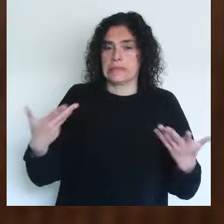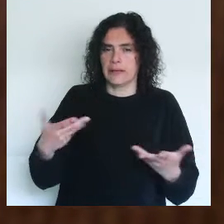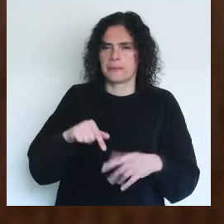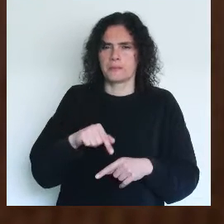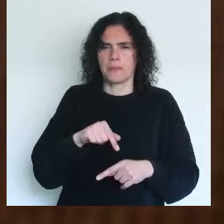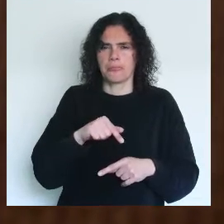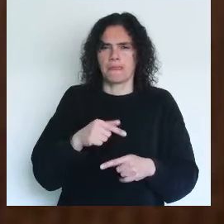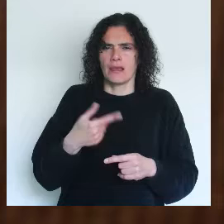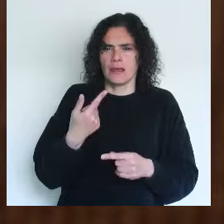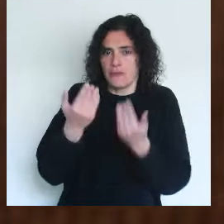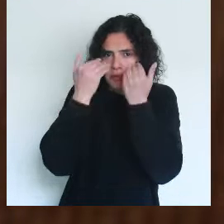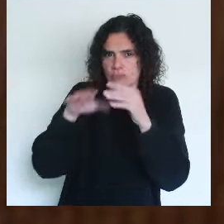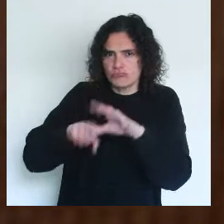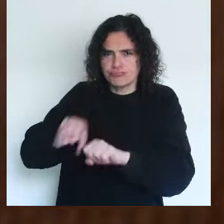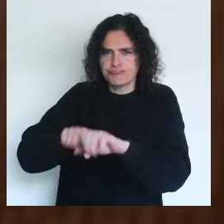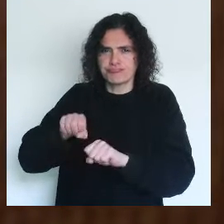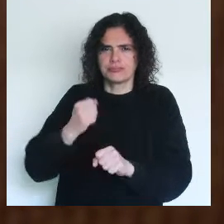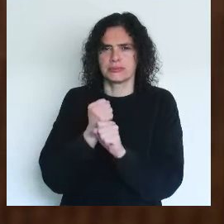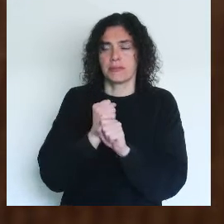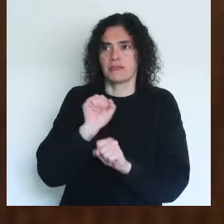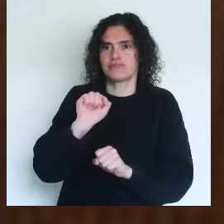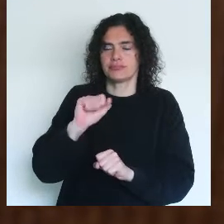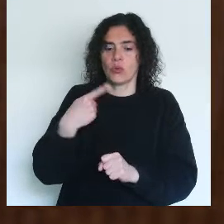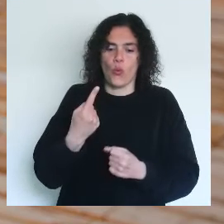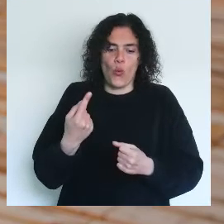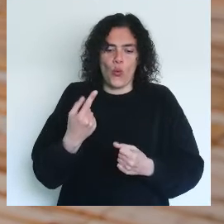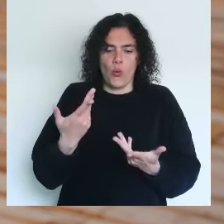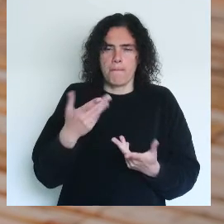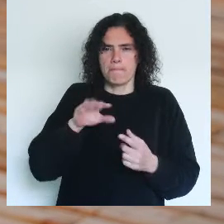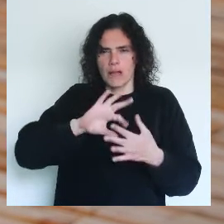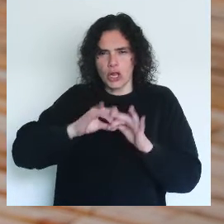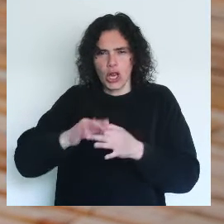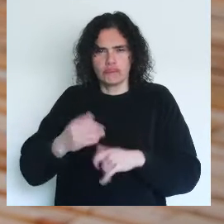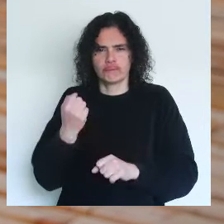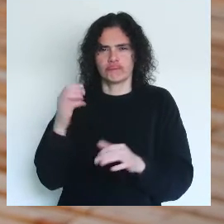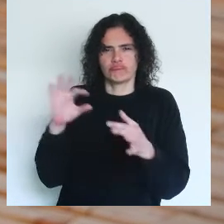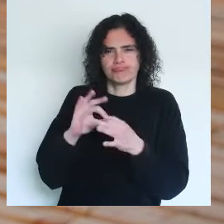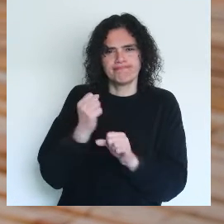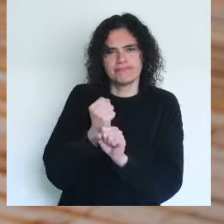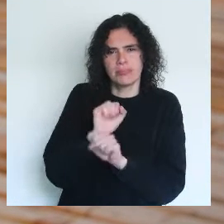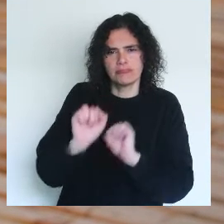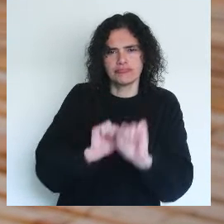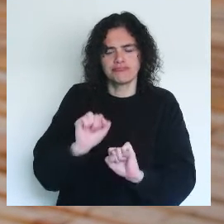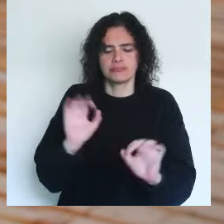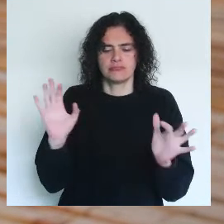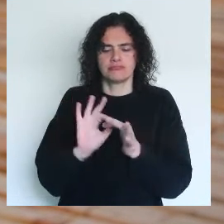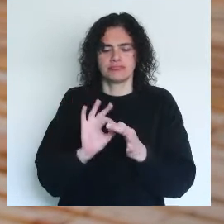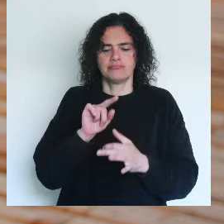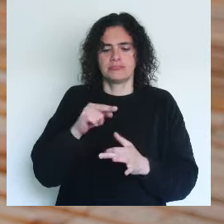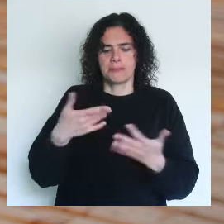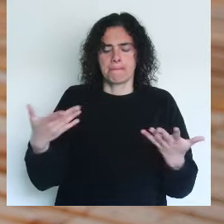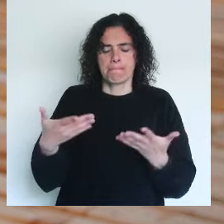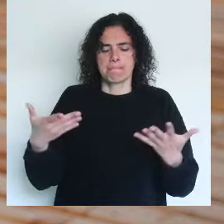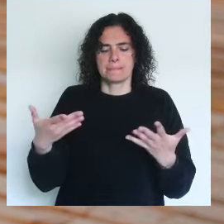that the source of his work, or one of the logic behind his work was to